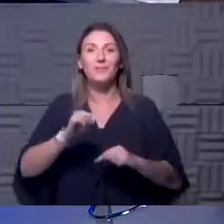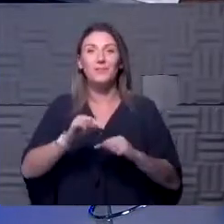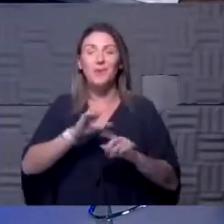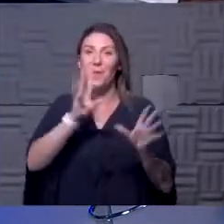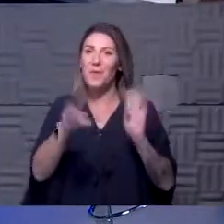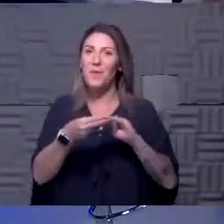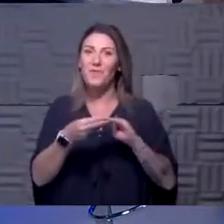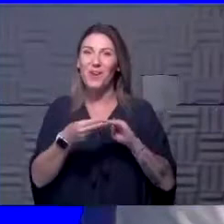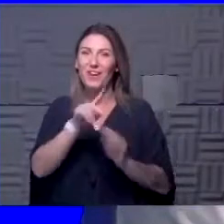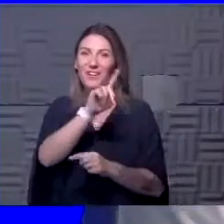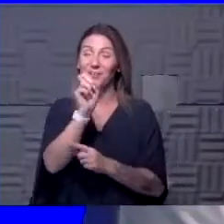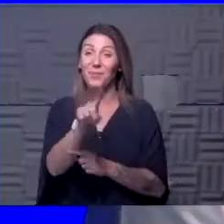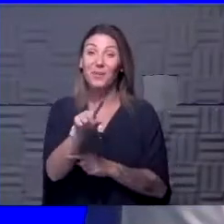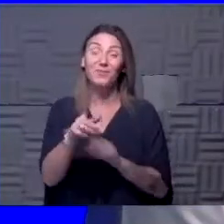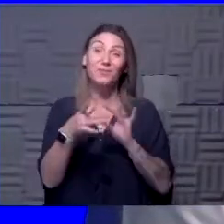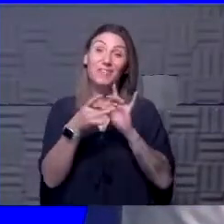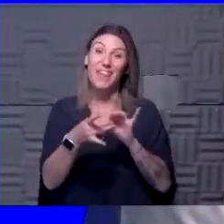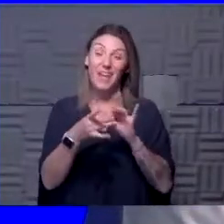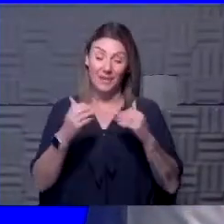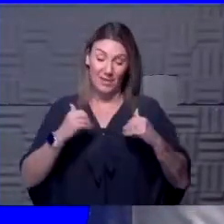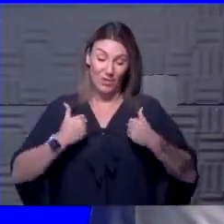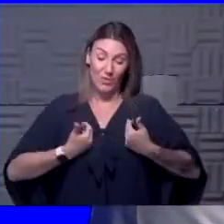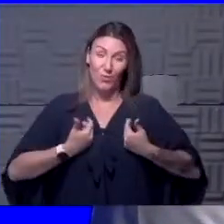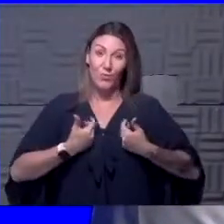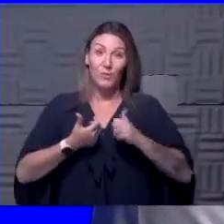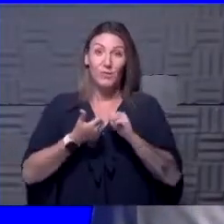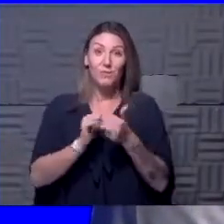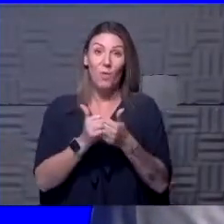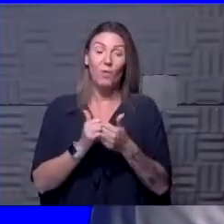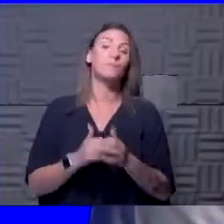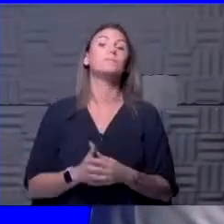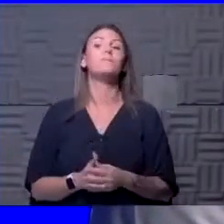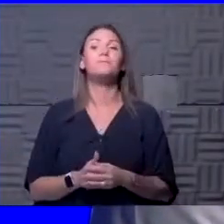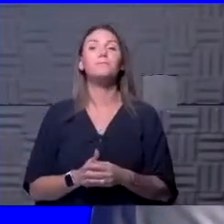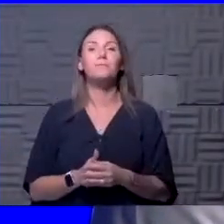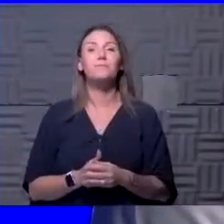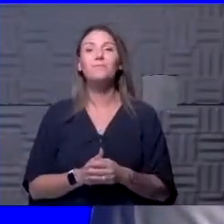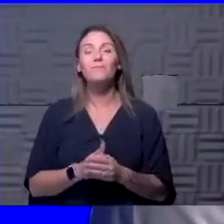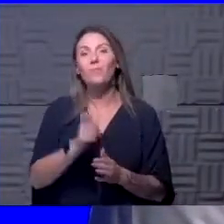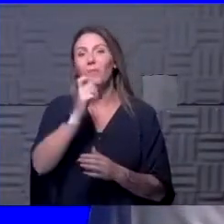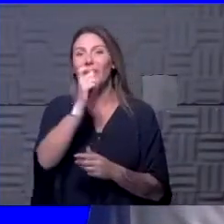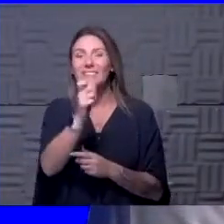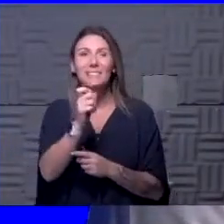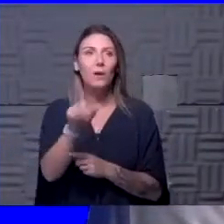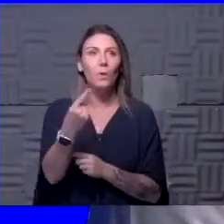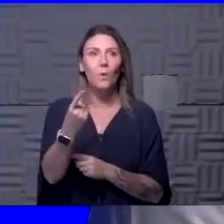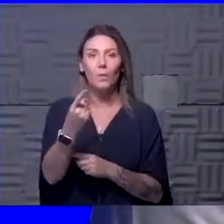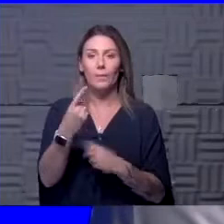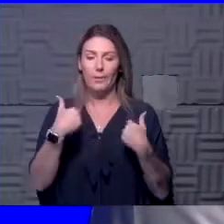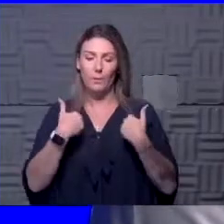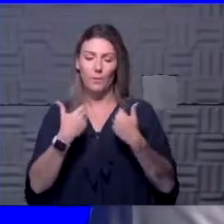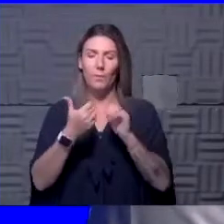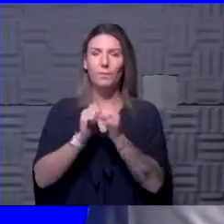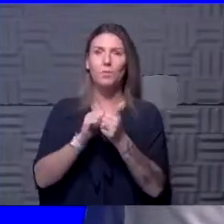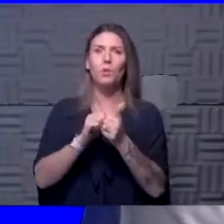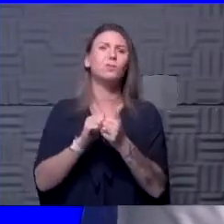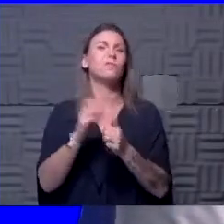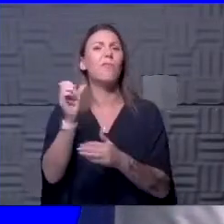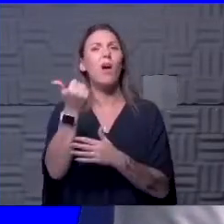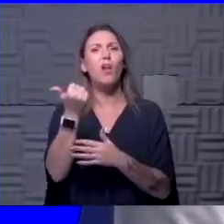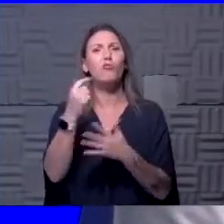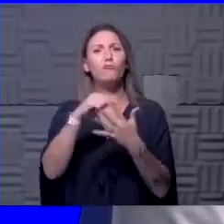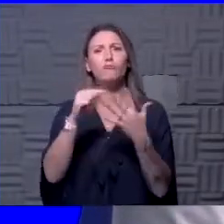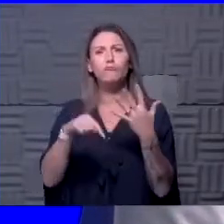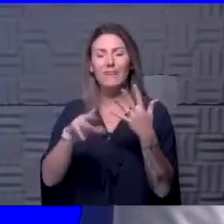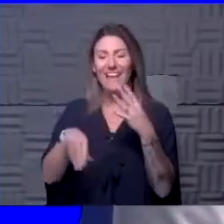overall question about youth sports. And it's not just youth sports, it's other things that are,